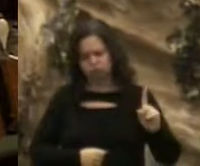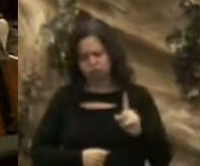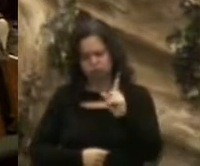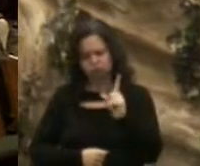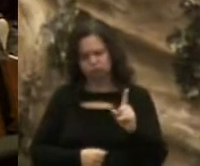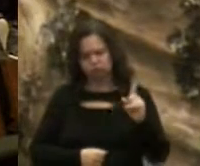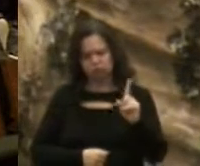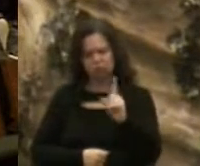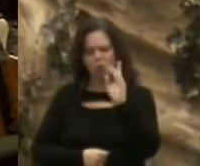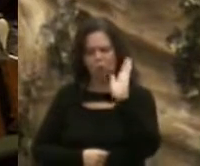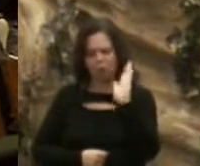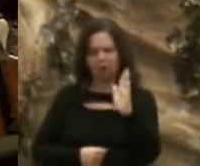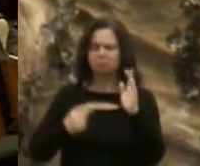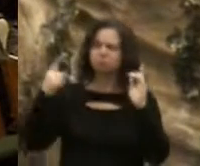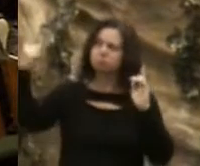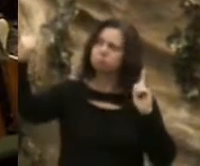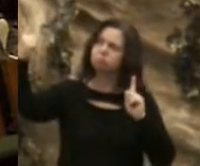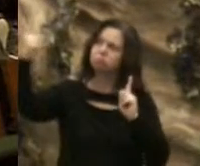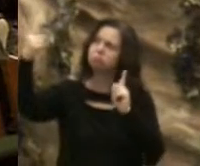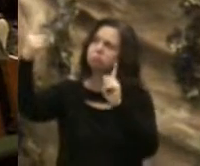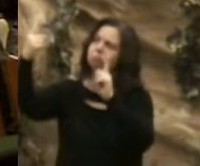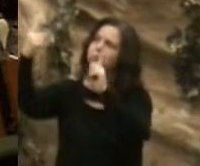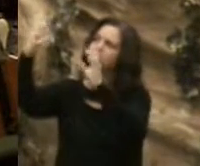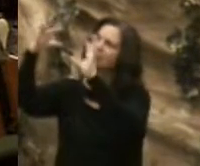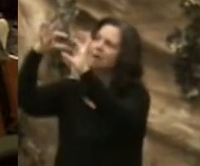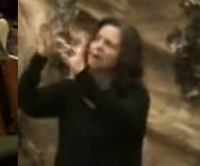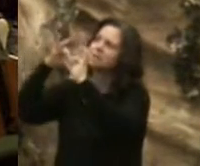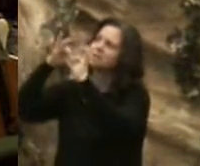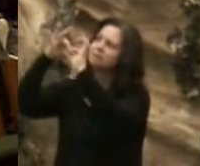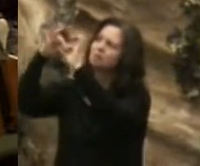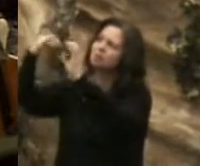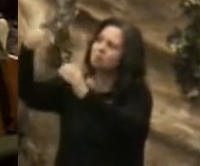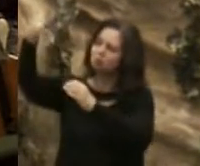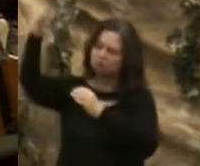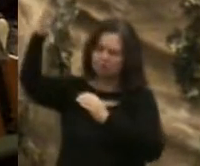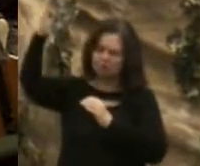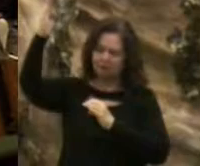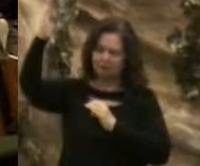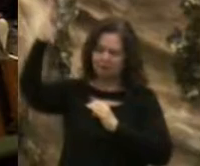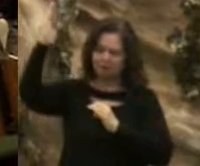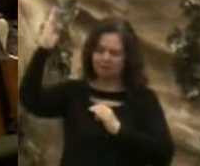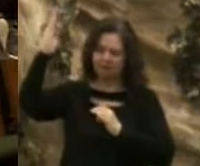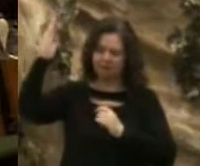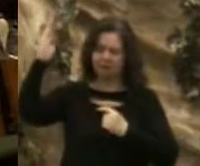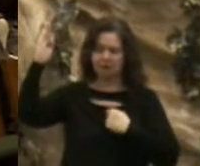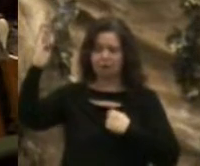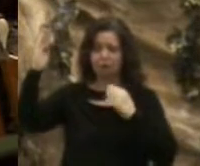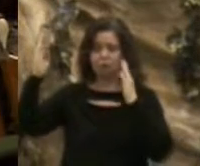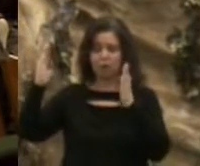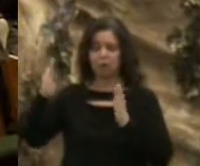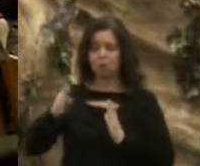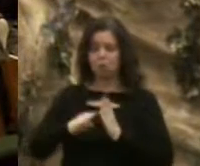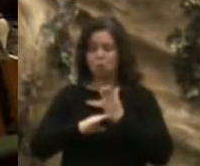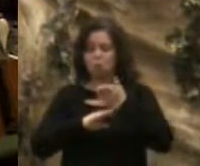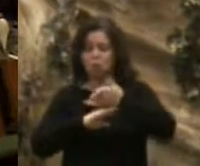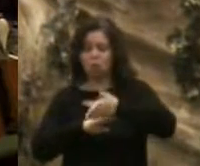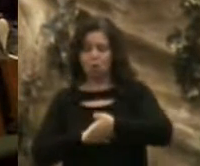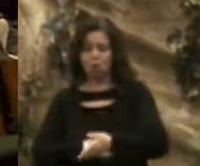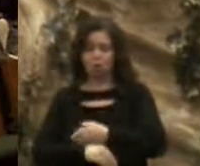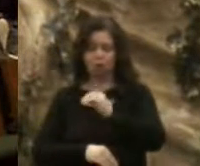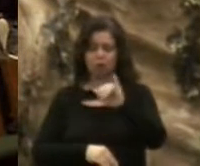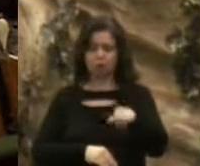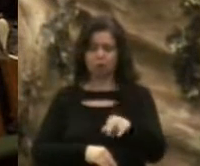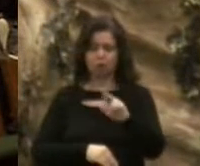-way